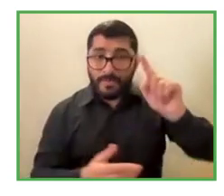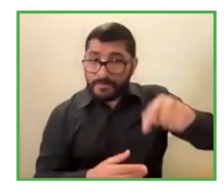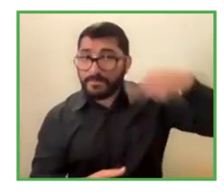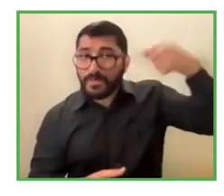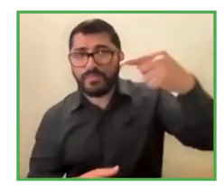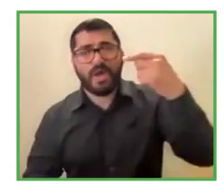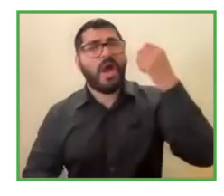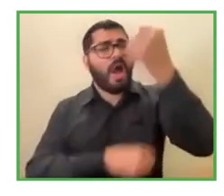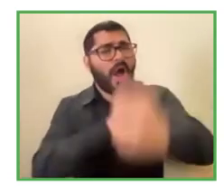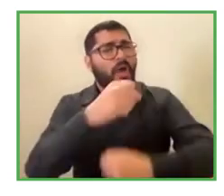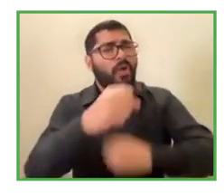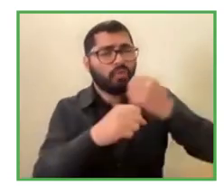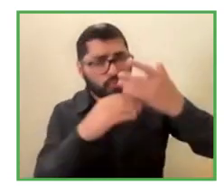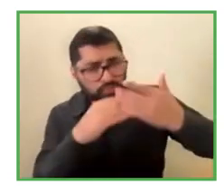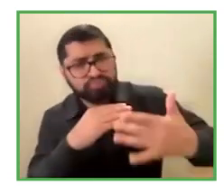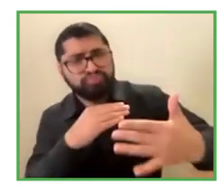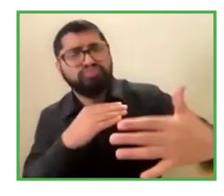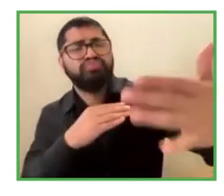your organizations?